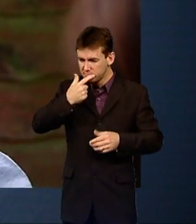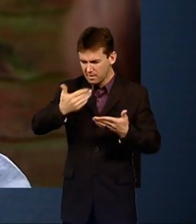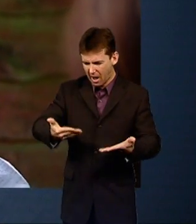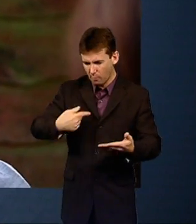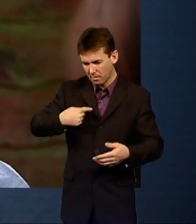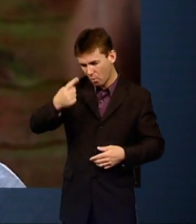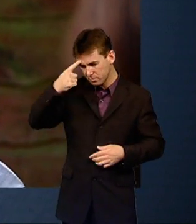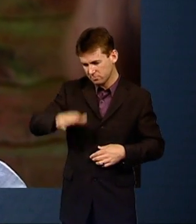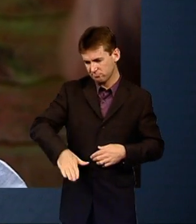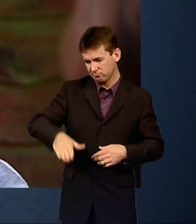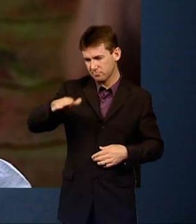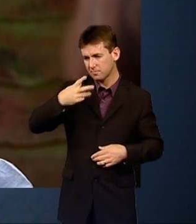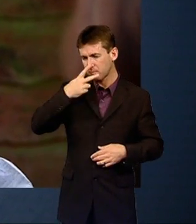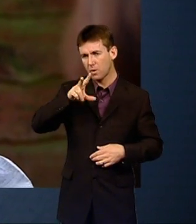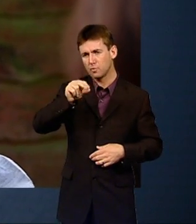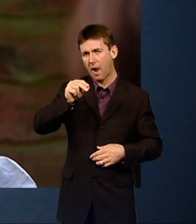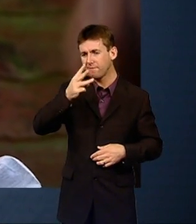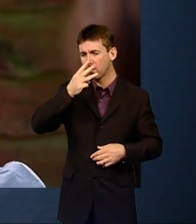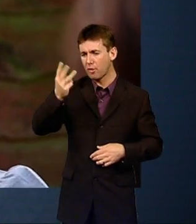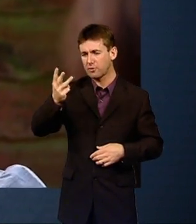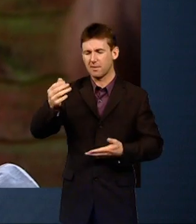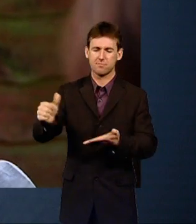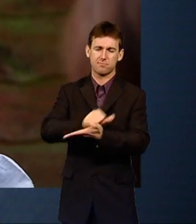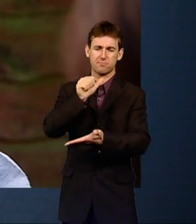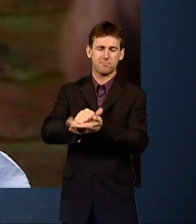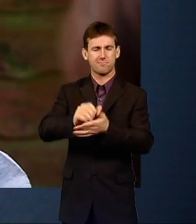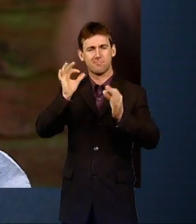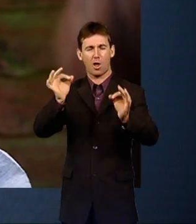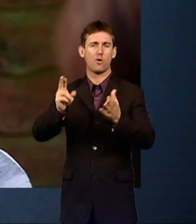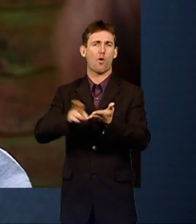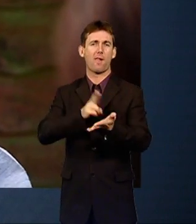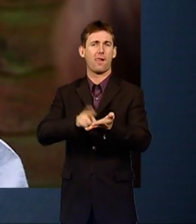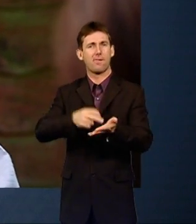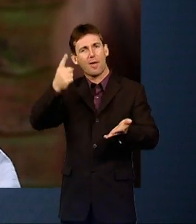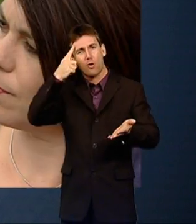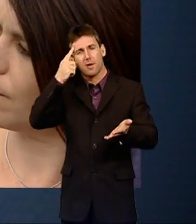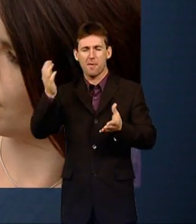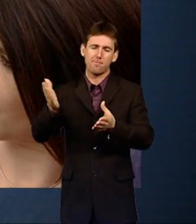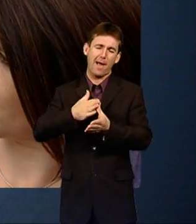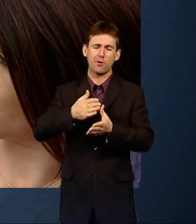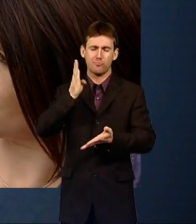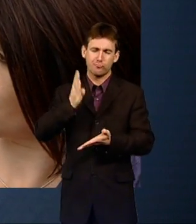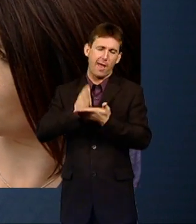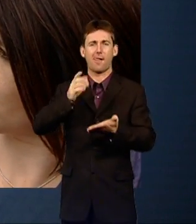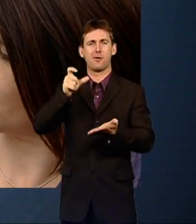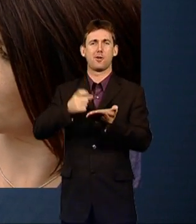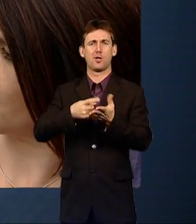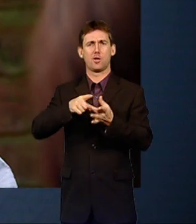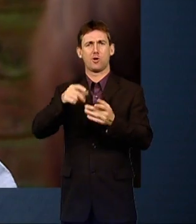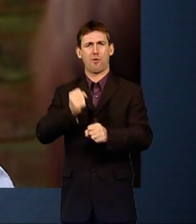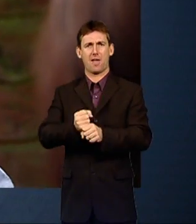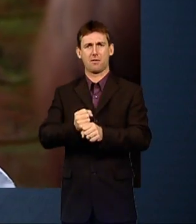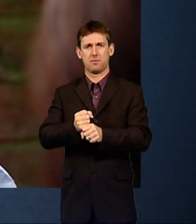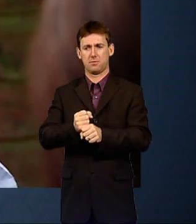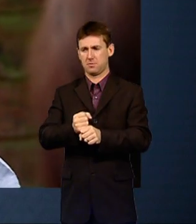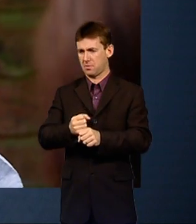12, 13, you know, we'll have the real Craig. To be in a worse situation than what